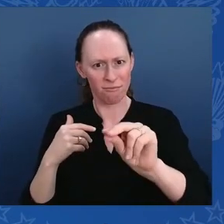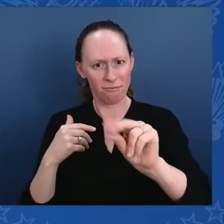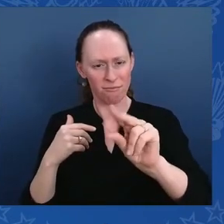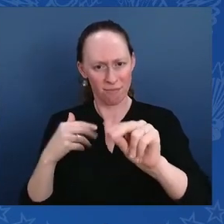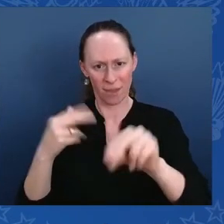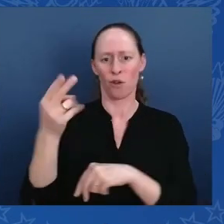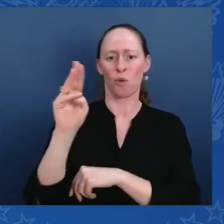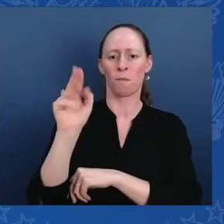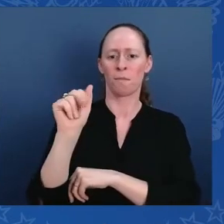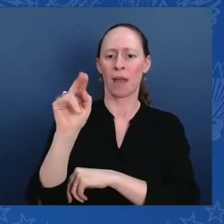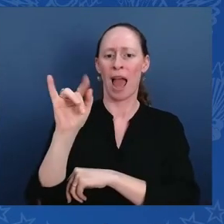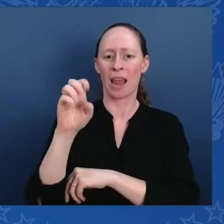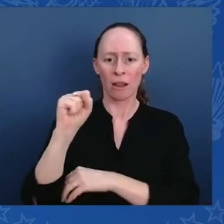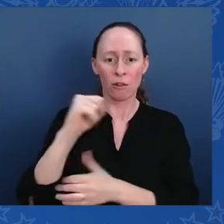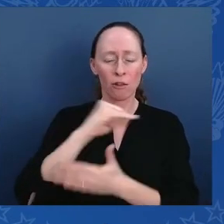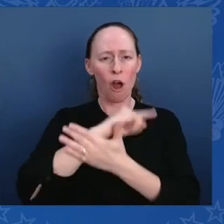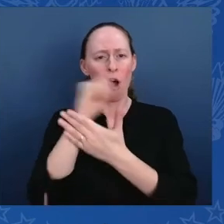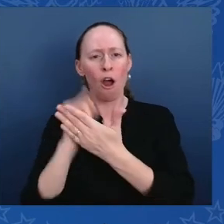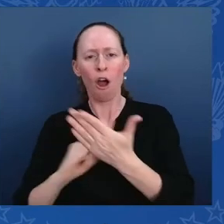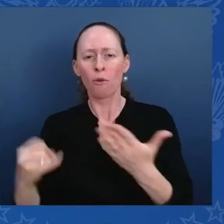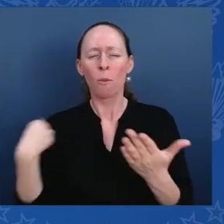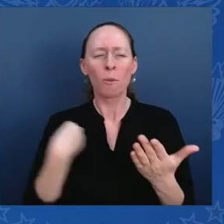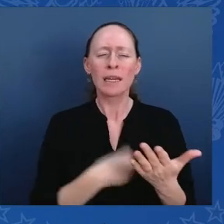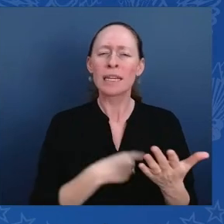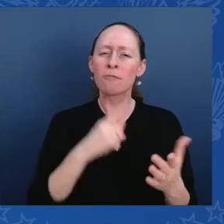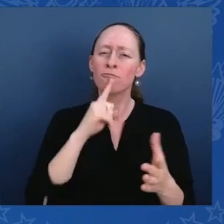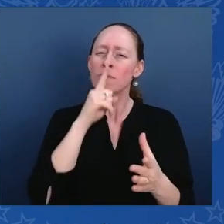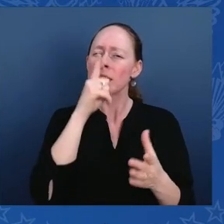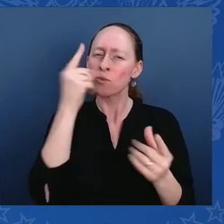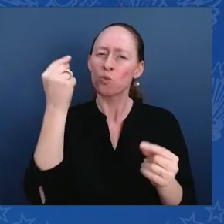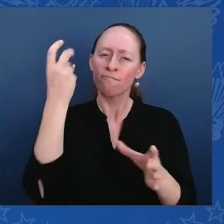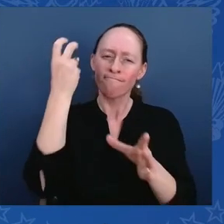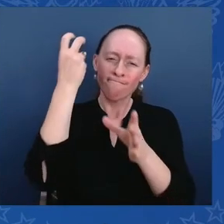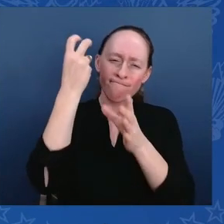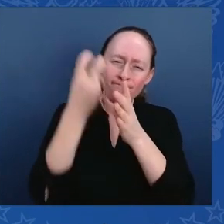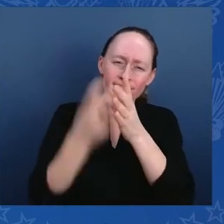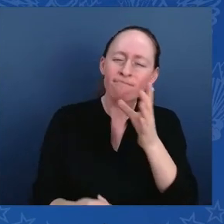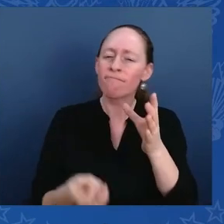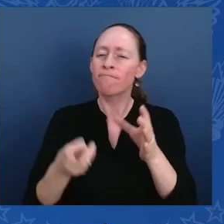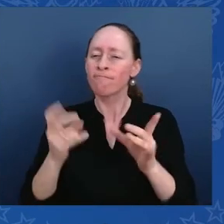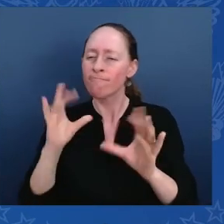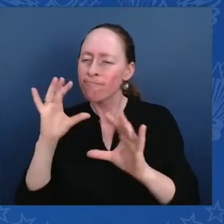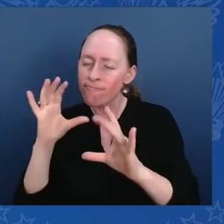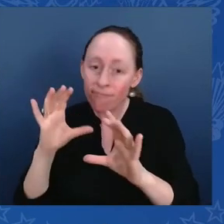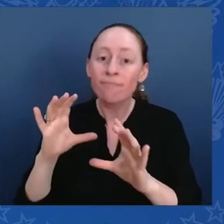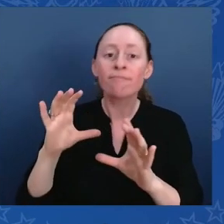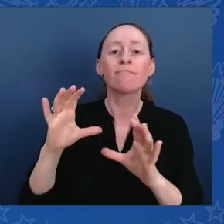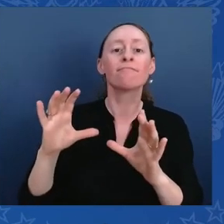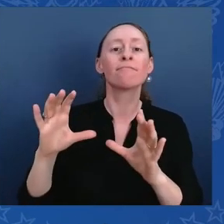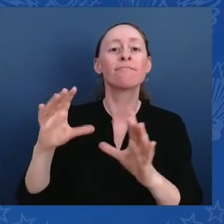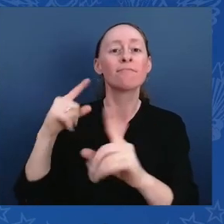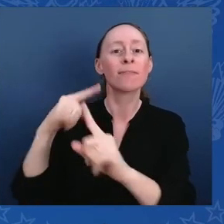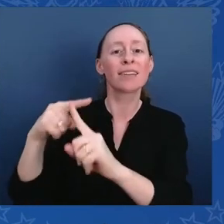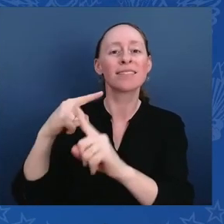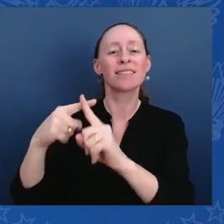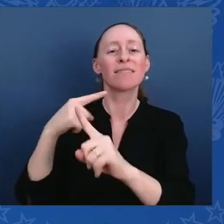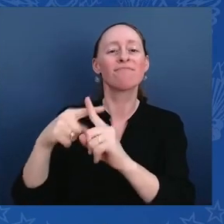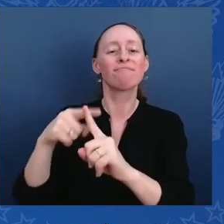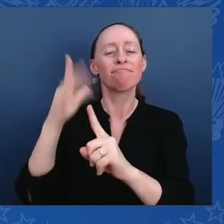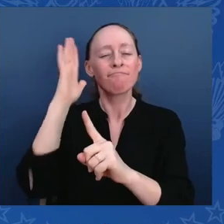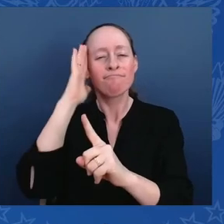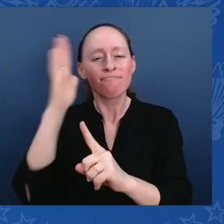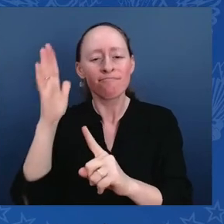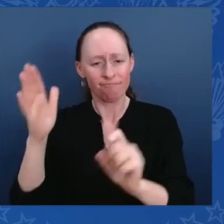past and to embark on a new future, to see the risks that lie ahead, and to venture on anyway.